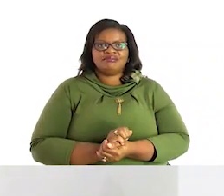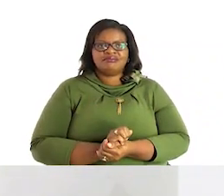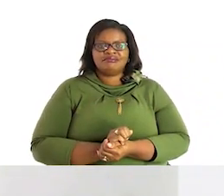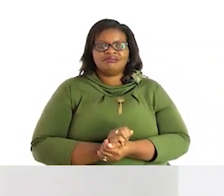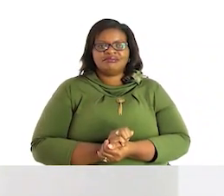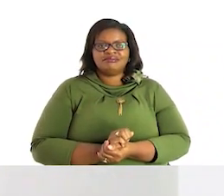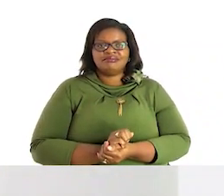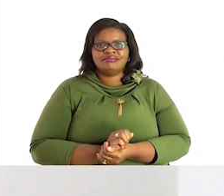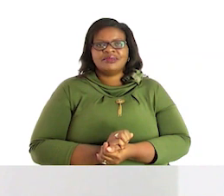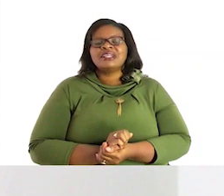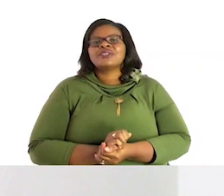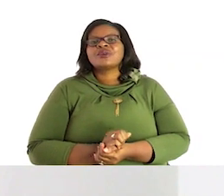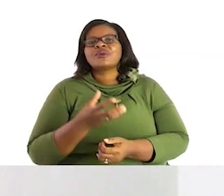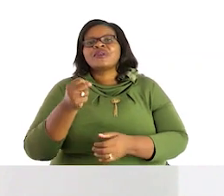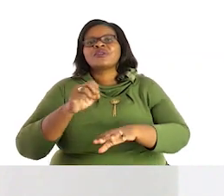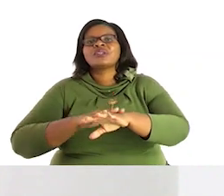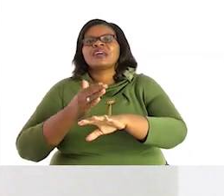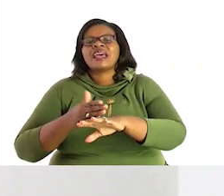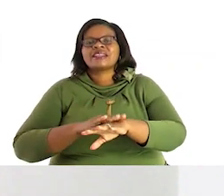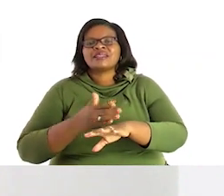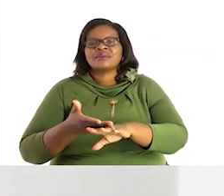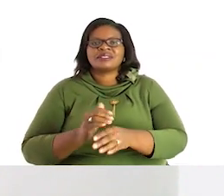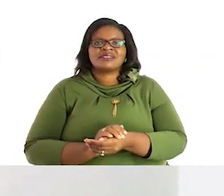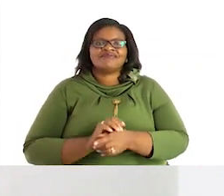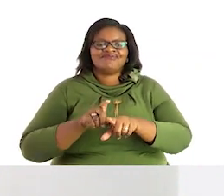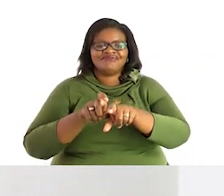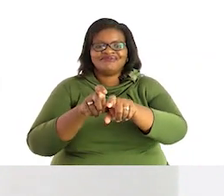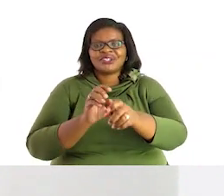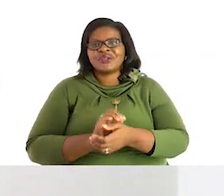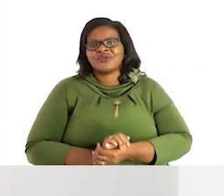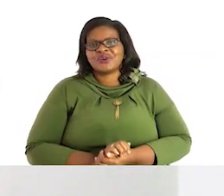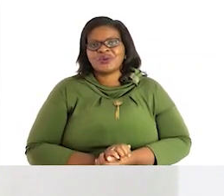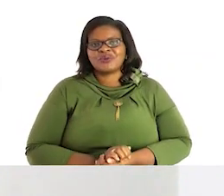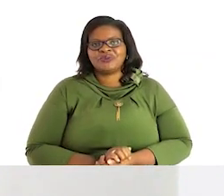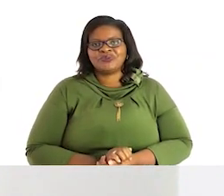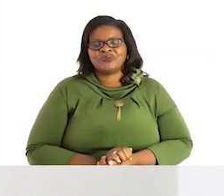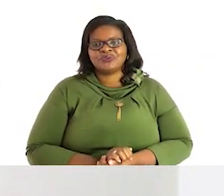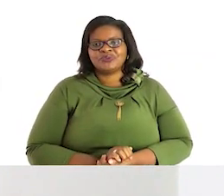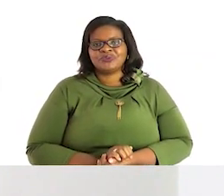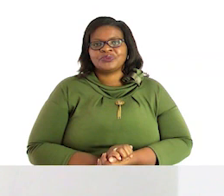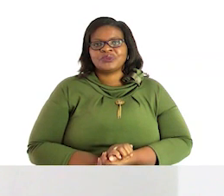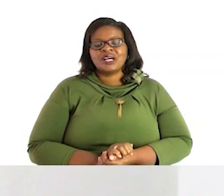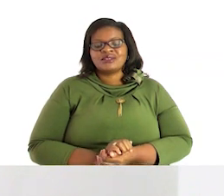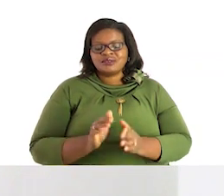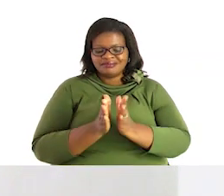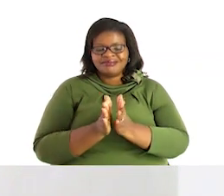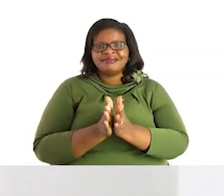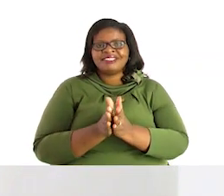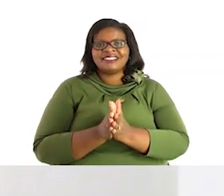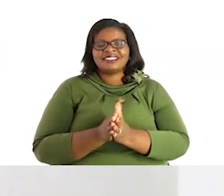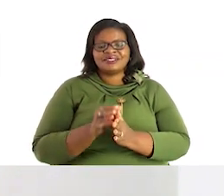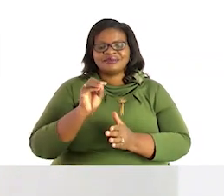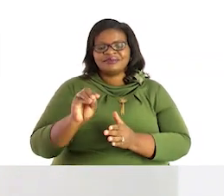I've got some examples which are here, which are supposed to put some answers. Michelle, can you help us to come in and put